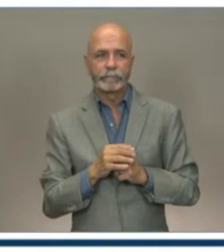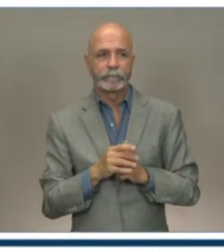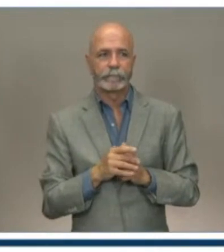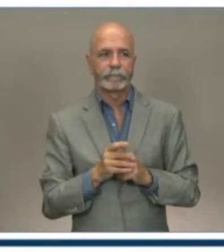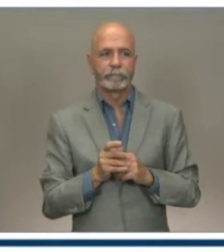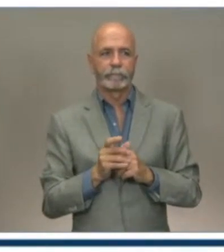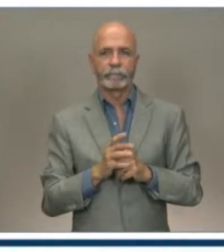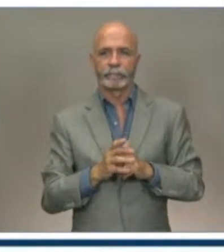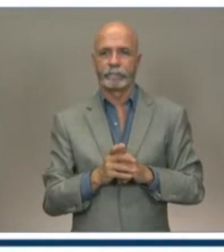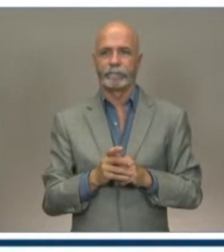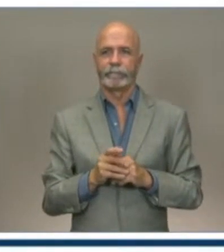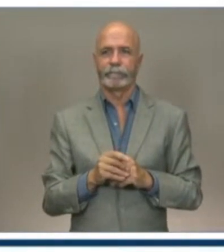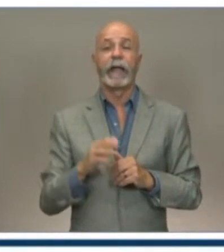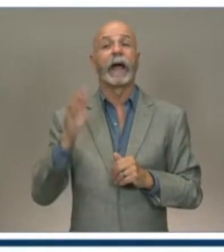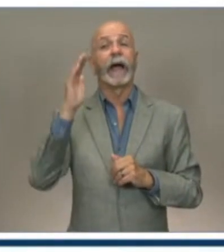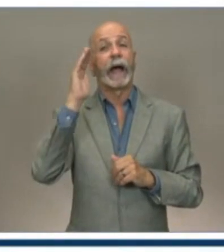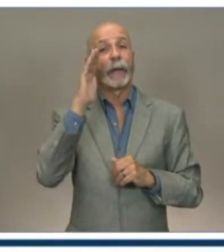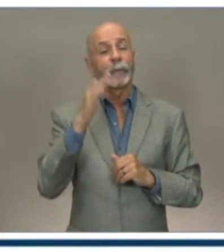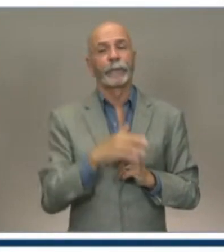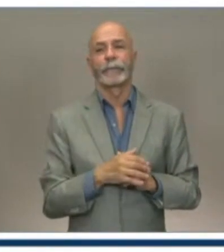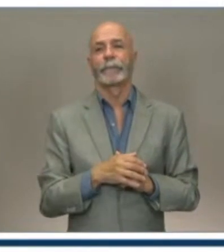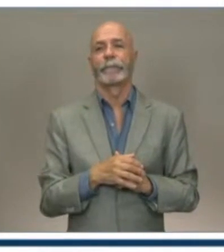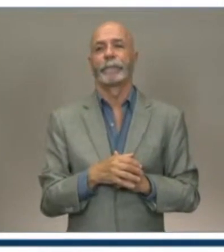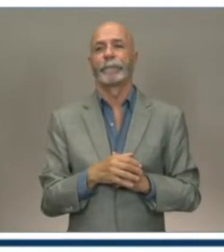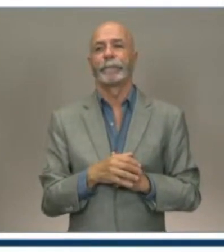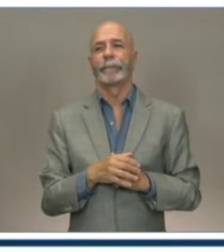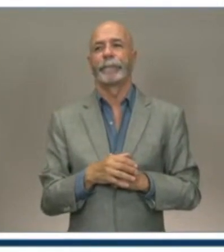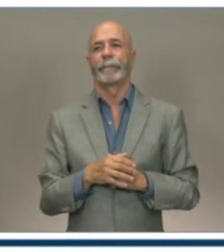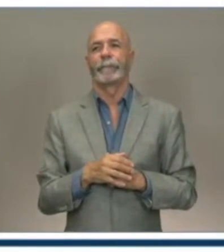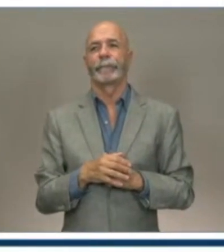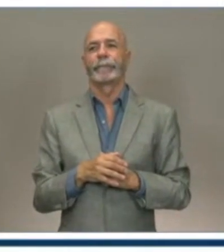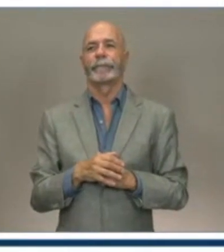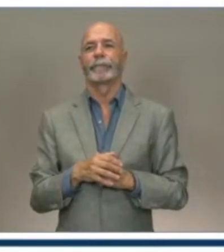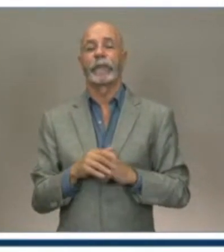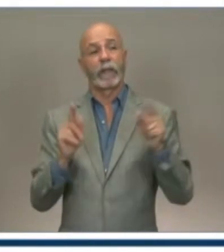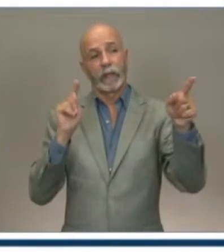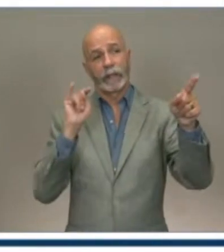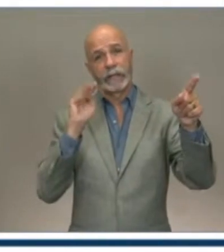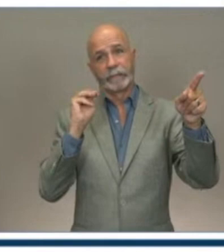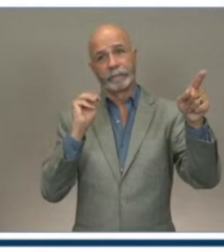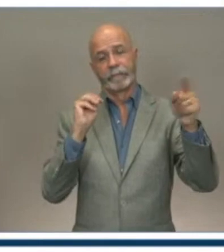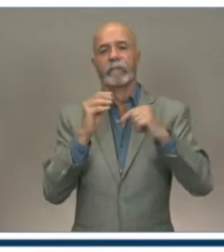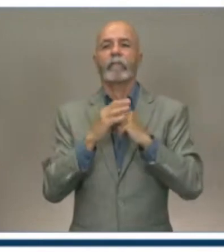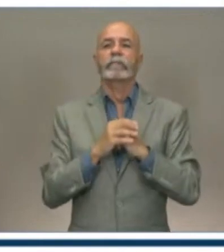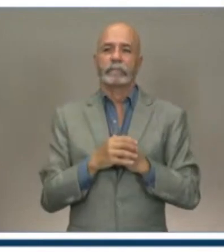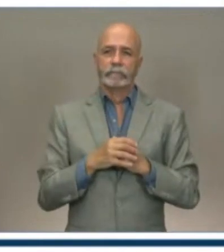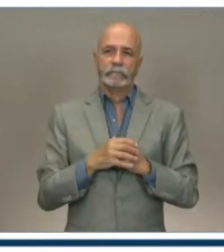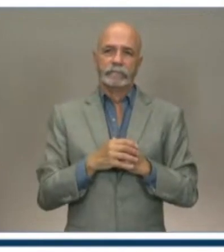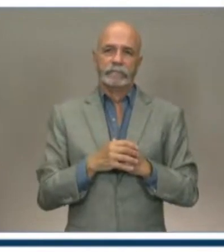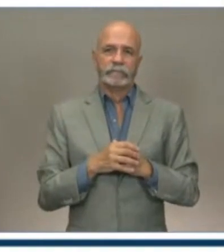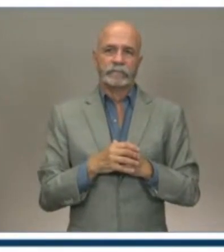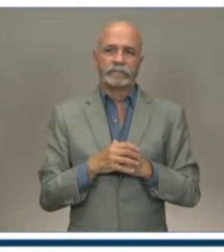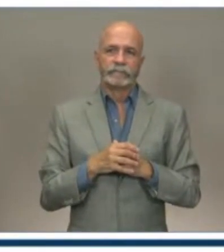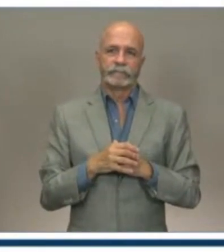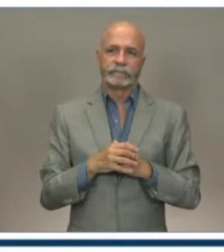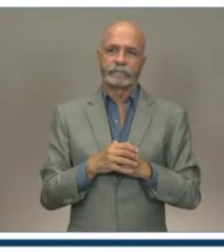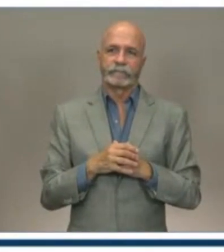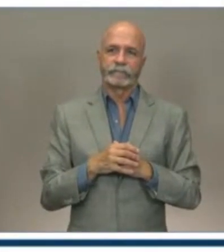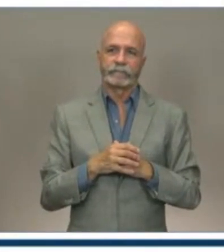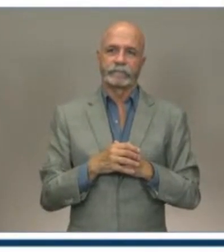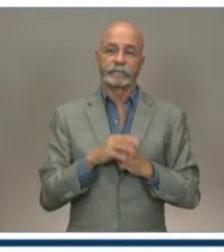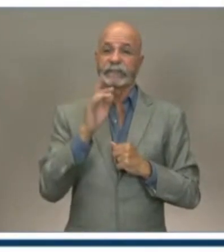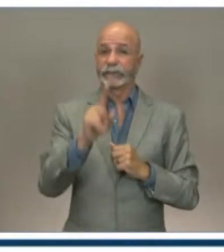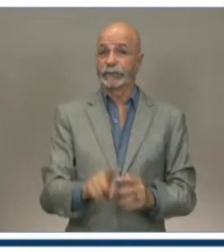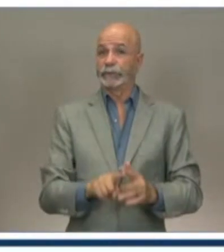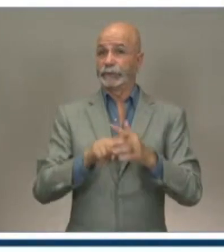Hi, Premier Houston. Businesses have to track customers' vaccine status starting October 4th with the